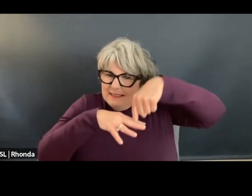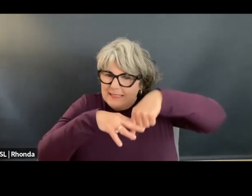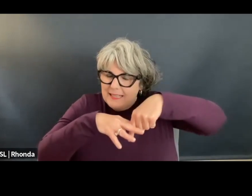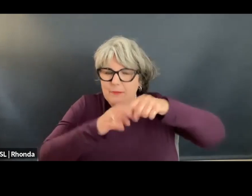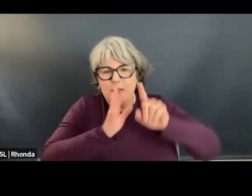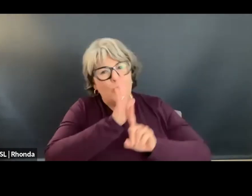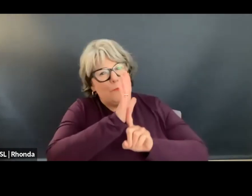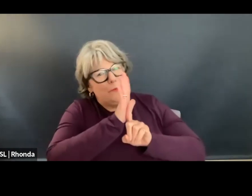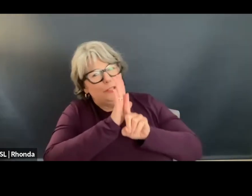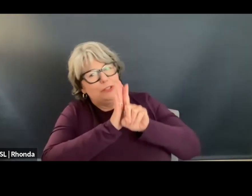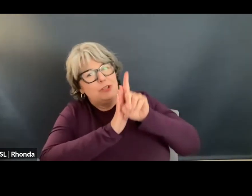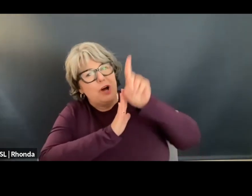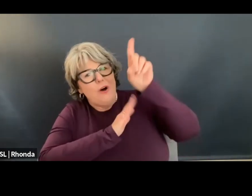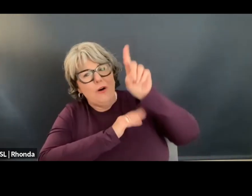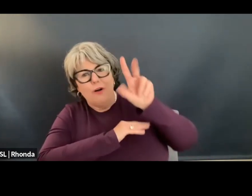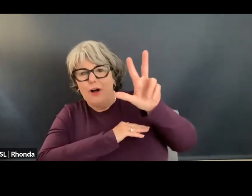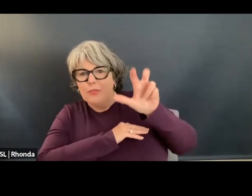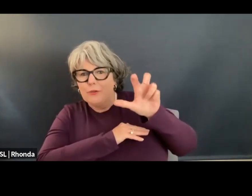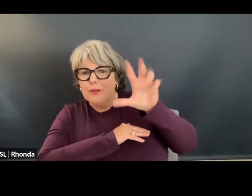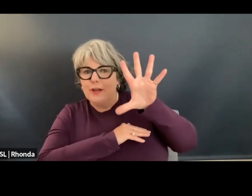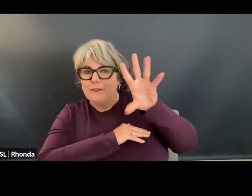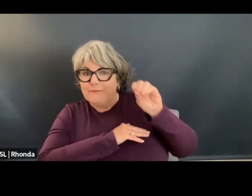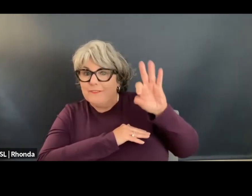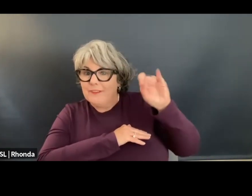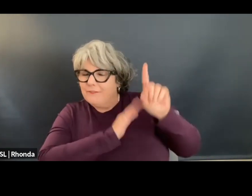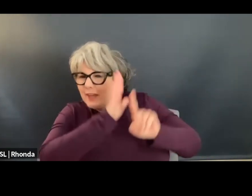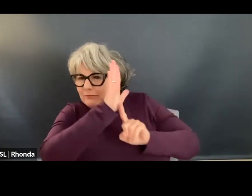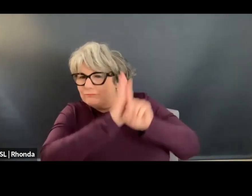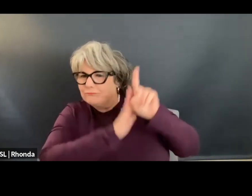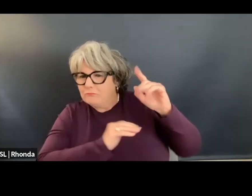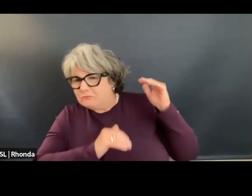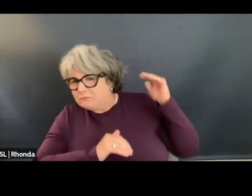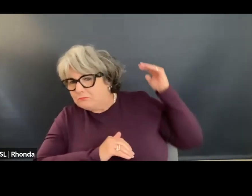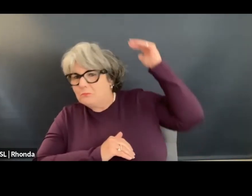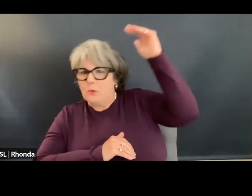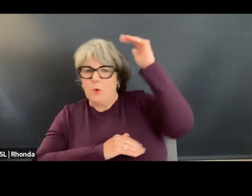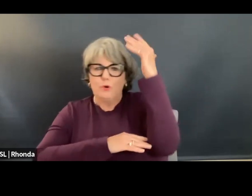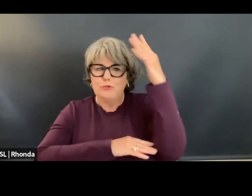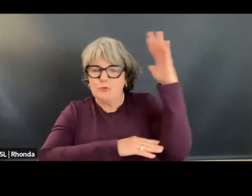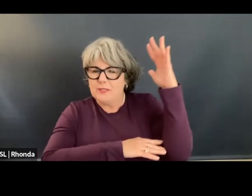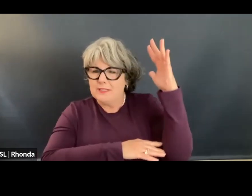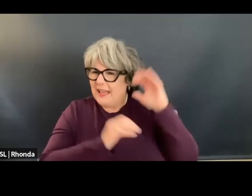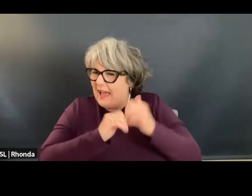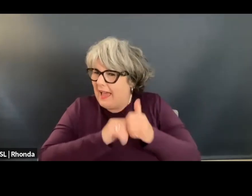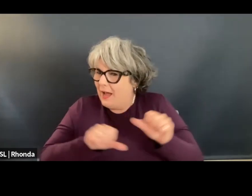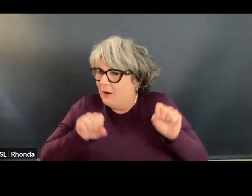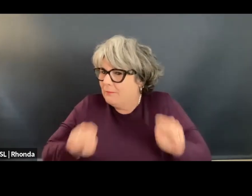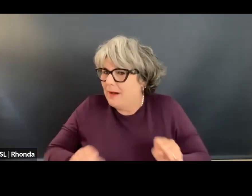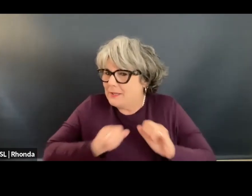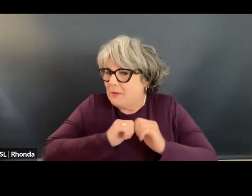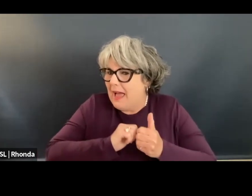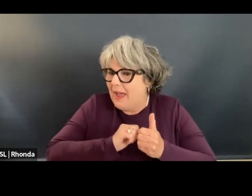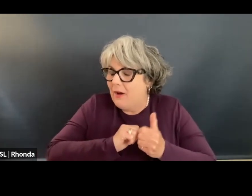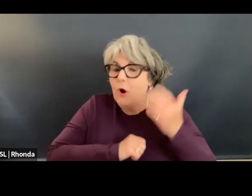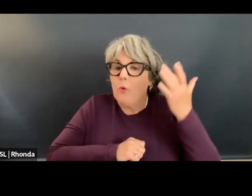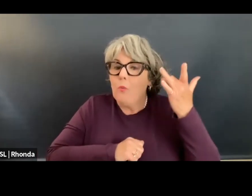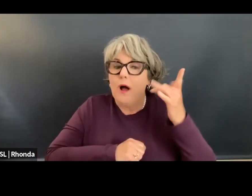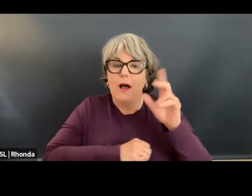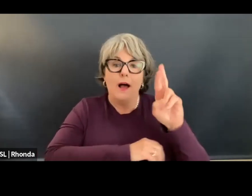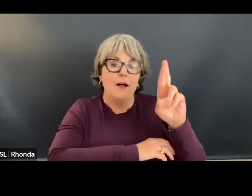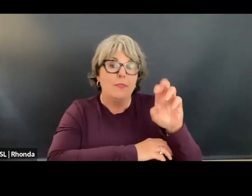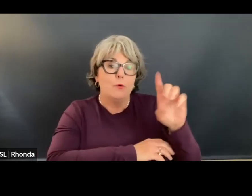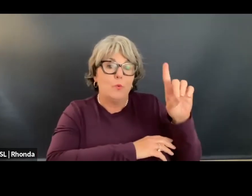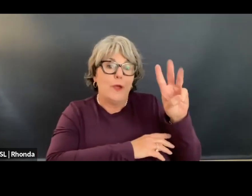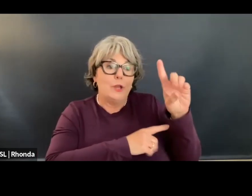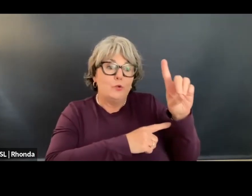heights of 350 feet or more. How is that possible? It's possible because their